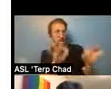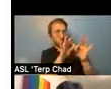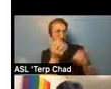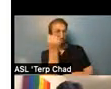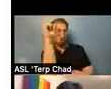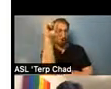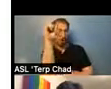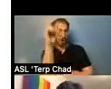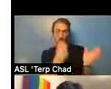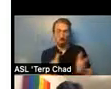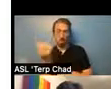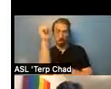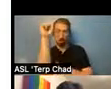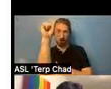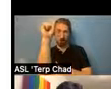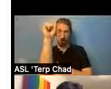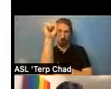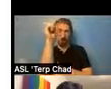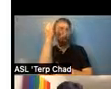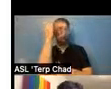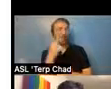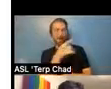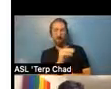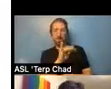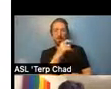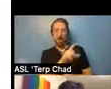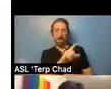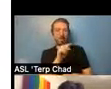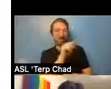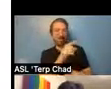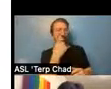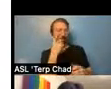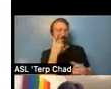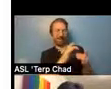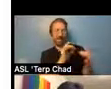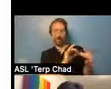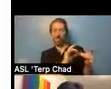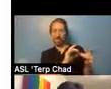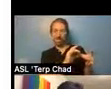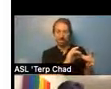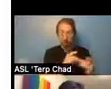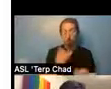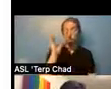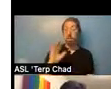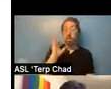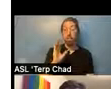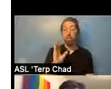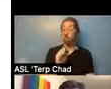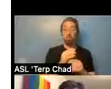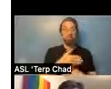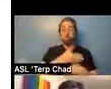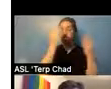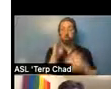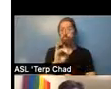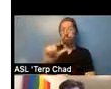said, because there wasn't a, um, uh, there wasn't a bill, uh, to give people supportive housing, uh, bill of rights. It wasn't